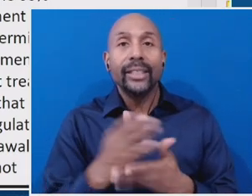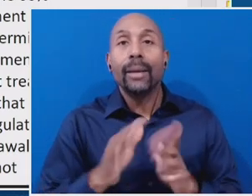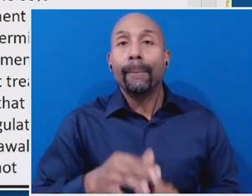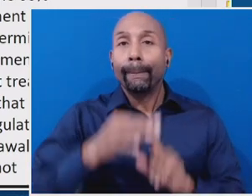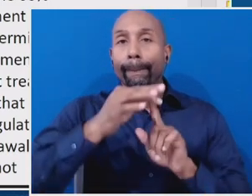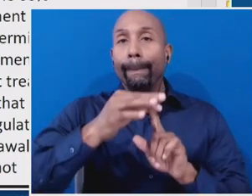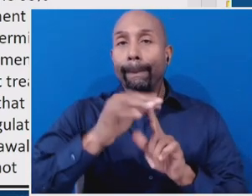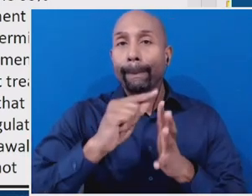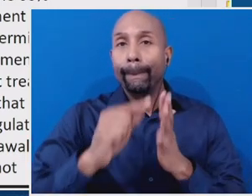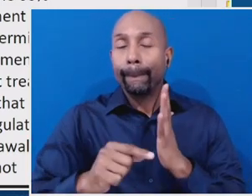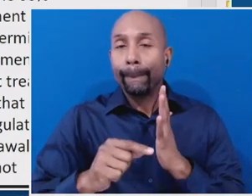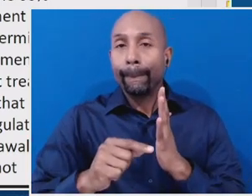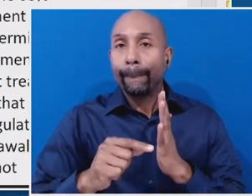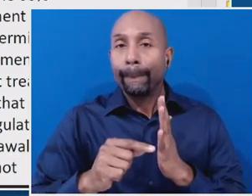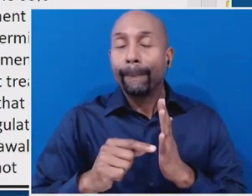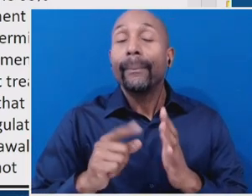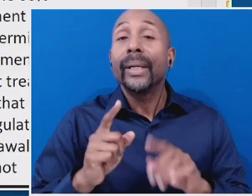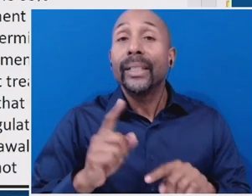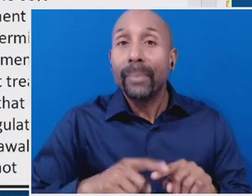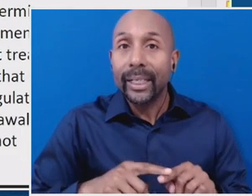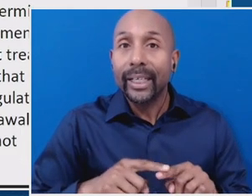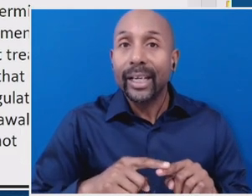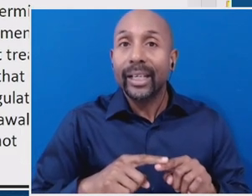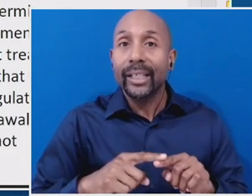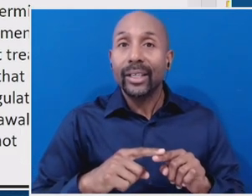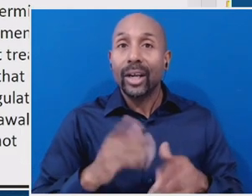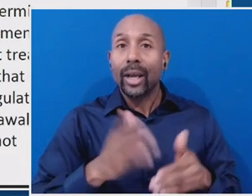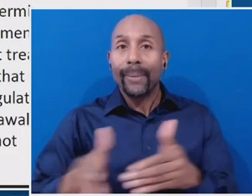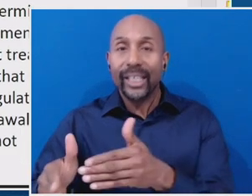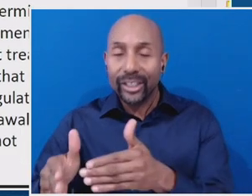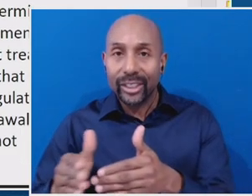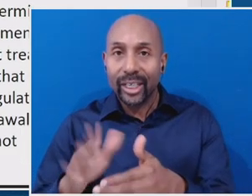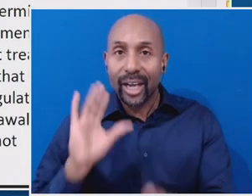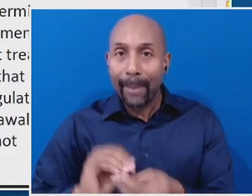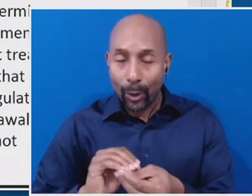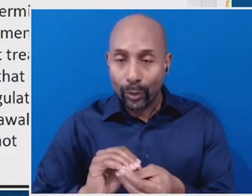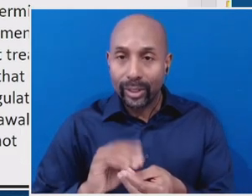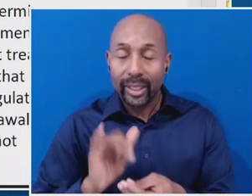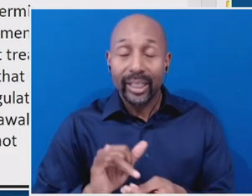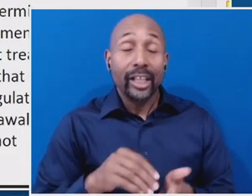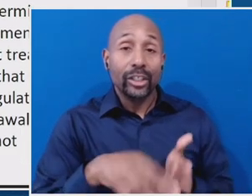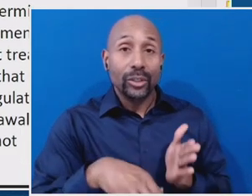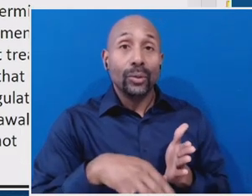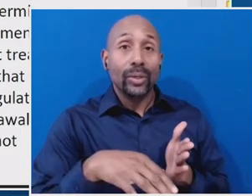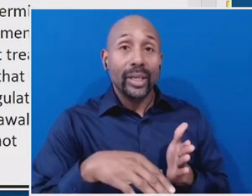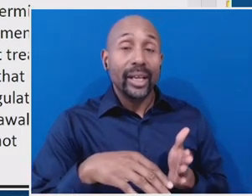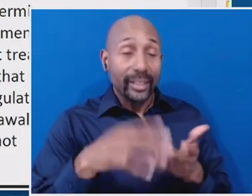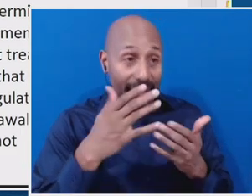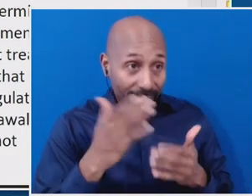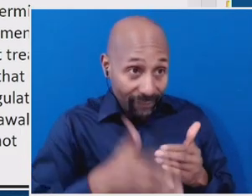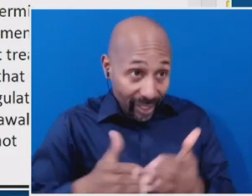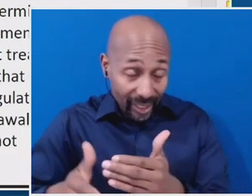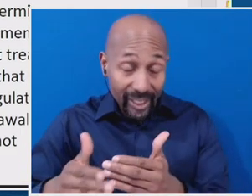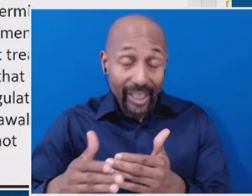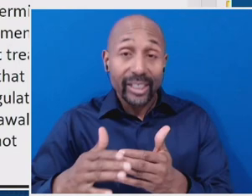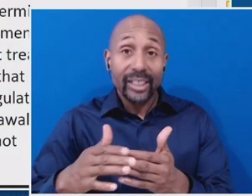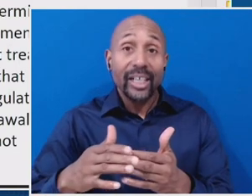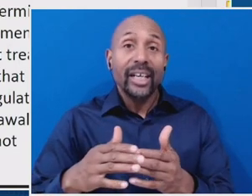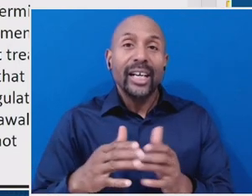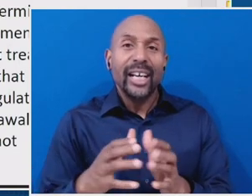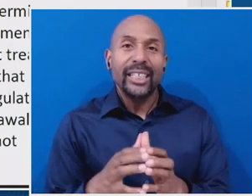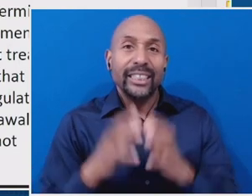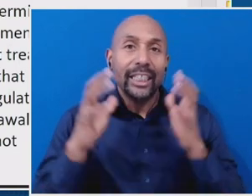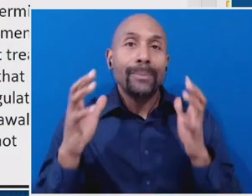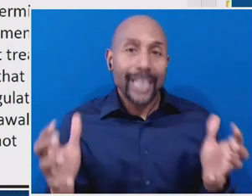that a student was completing a substantial portion of coursework, uh, during a payment period. Uh, we created two exemptions,